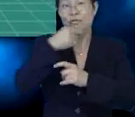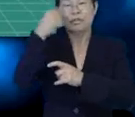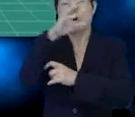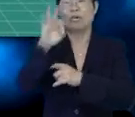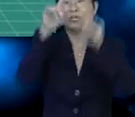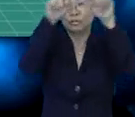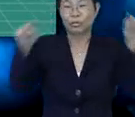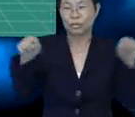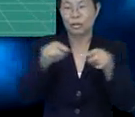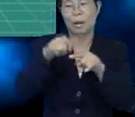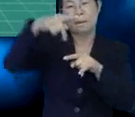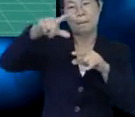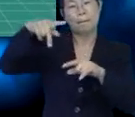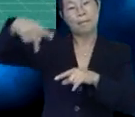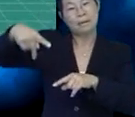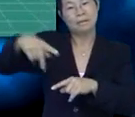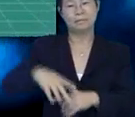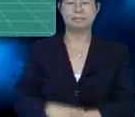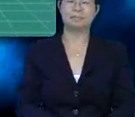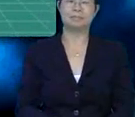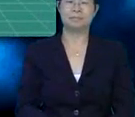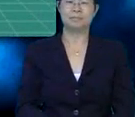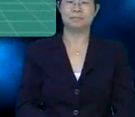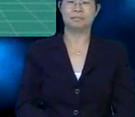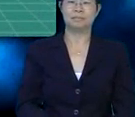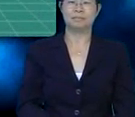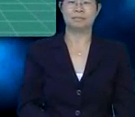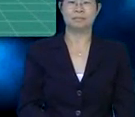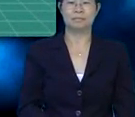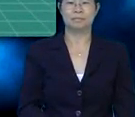Describe the features of a triangular prism.